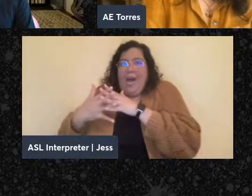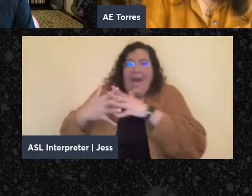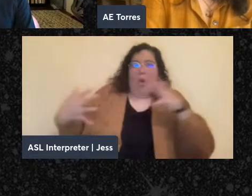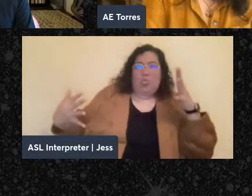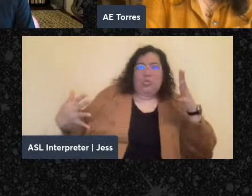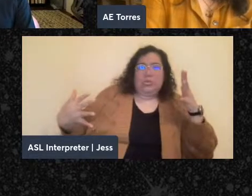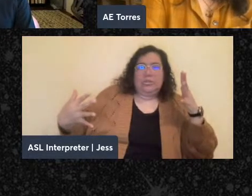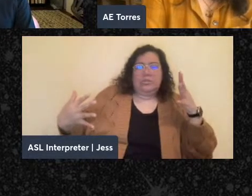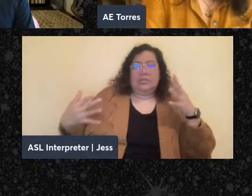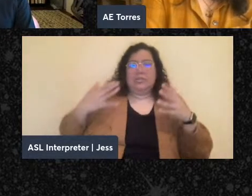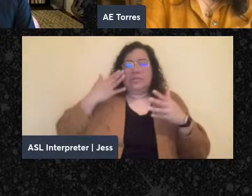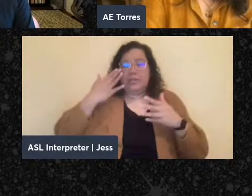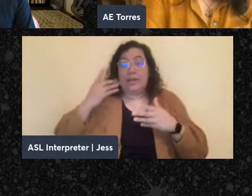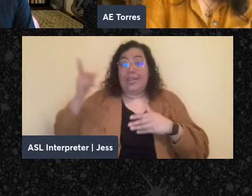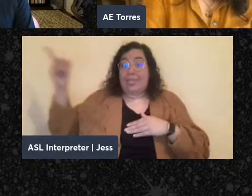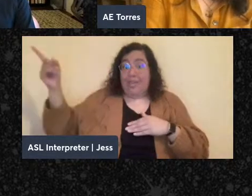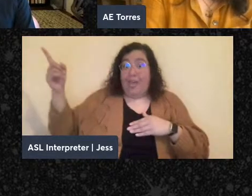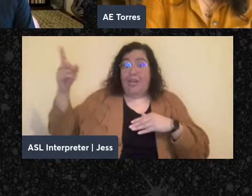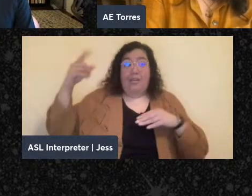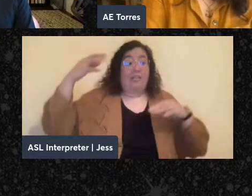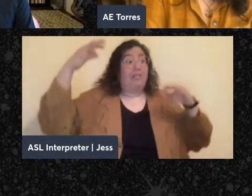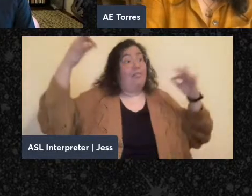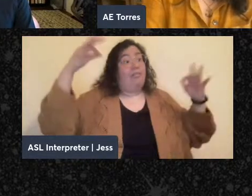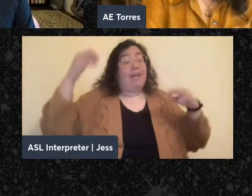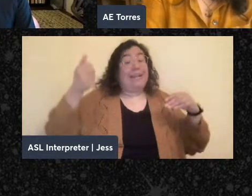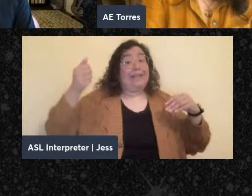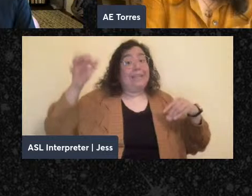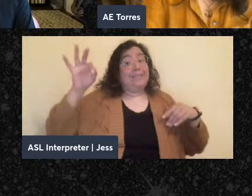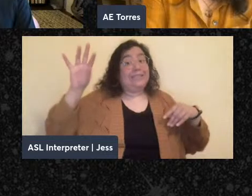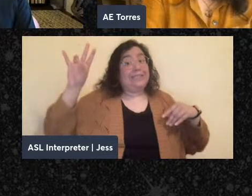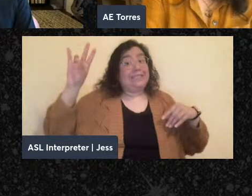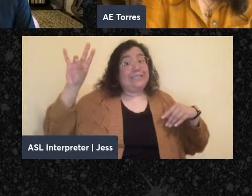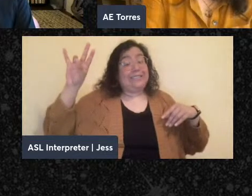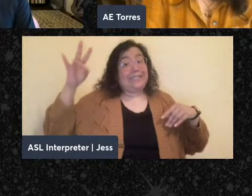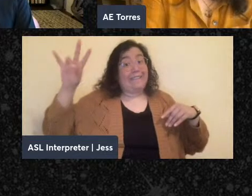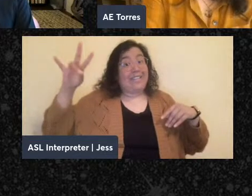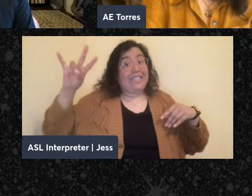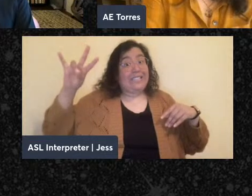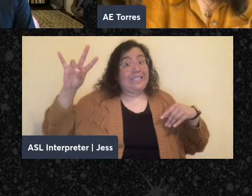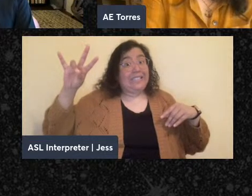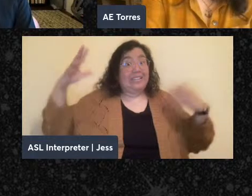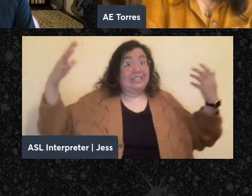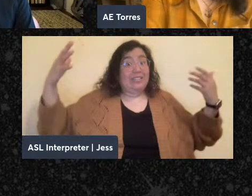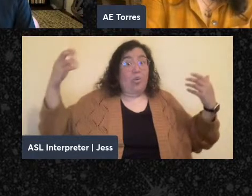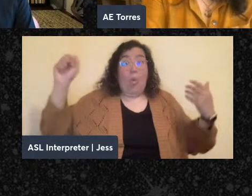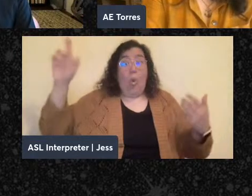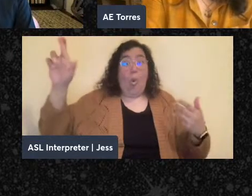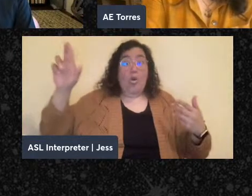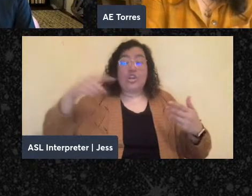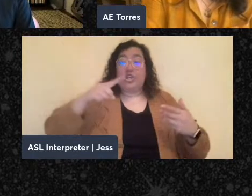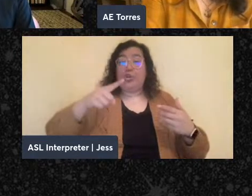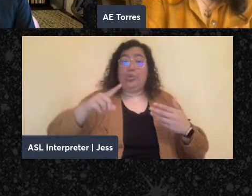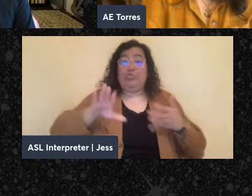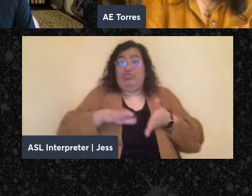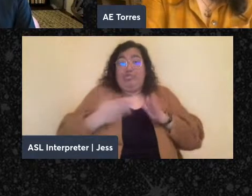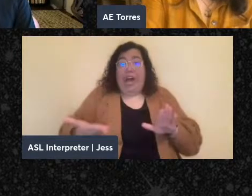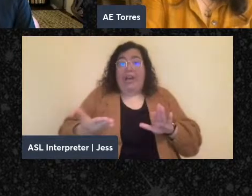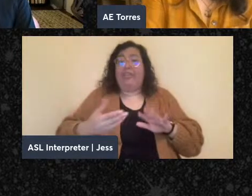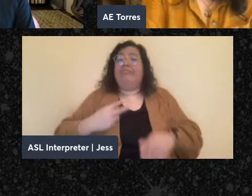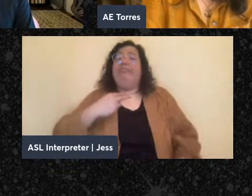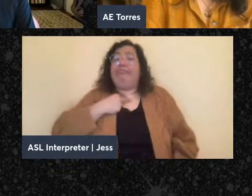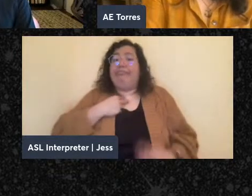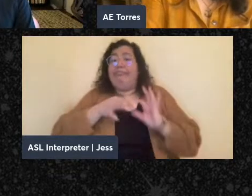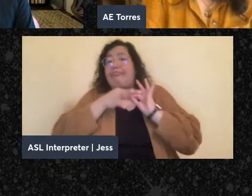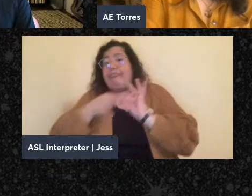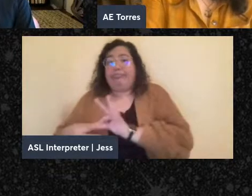specific way that they prescribed for you in 1917 or you just get run over by the gears? Right. So I think that